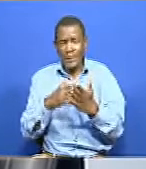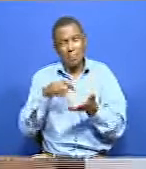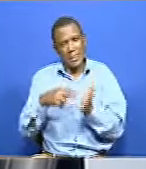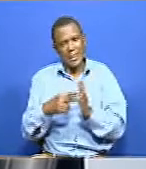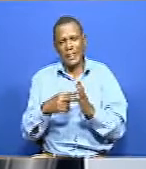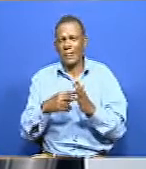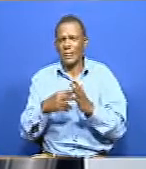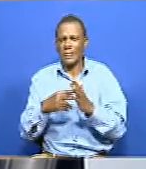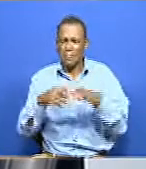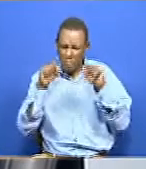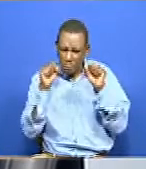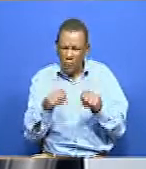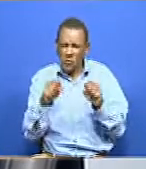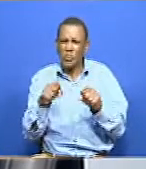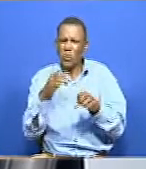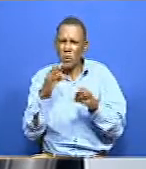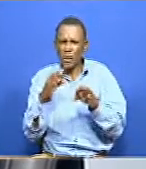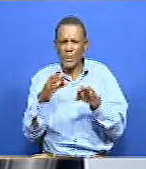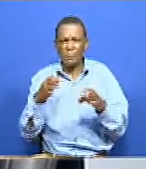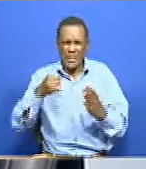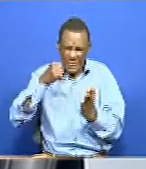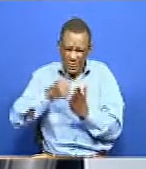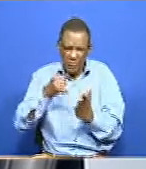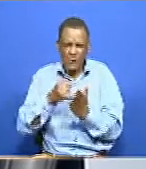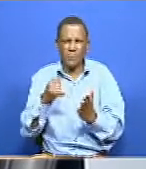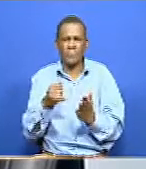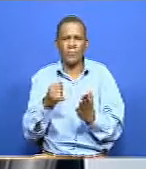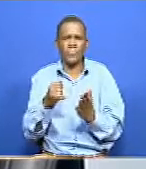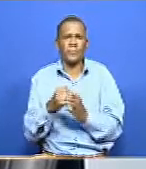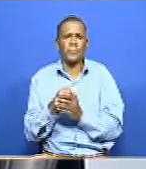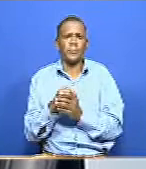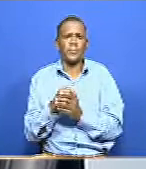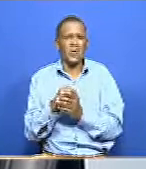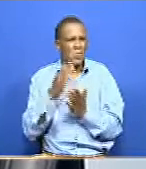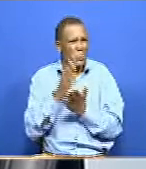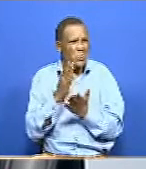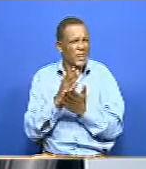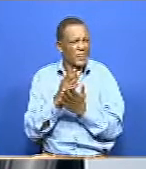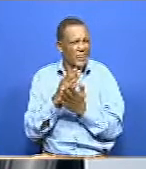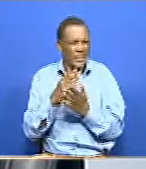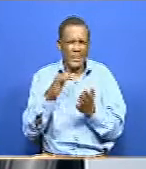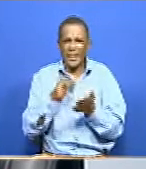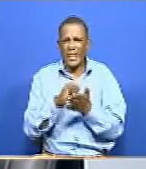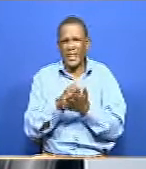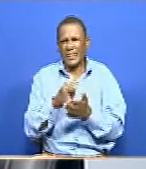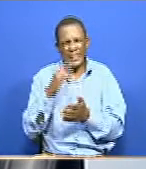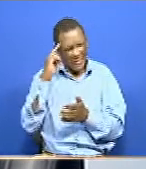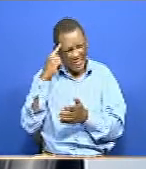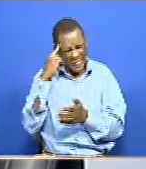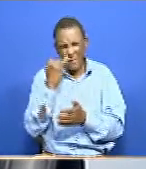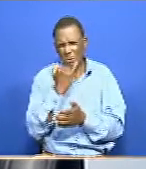place, that means they can be fully included. So that means concept that, you know, less of a human being, yet